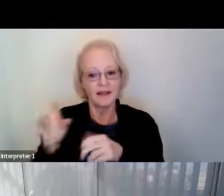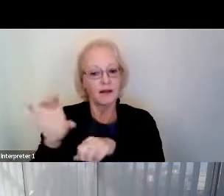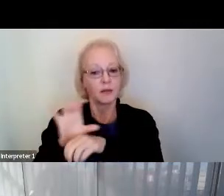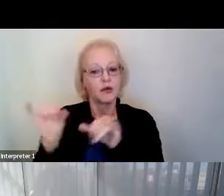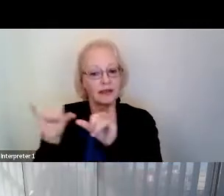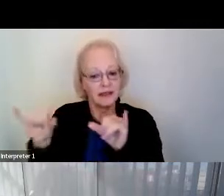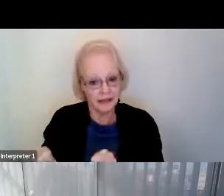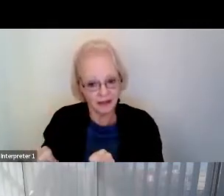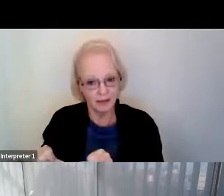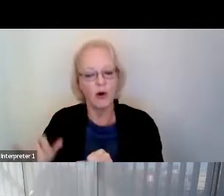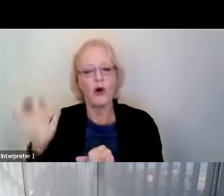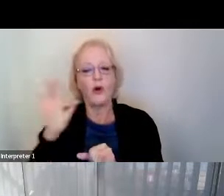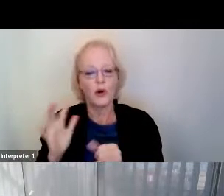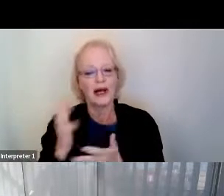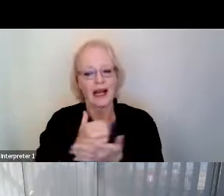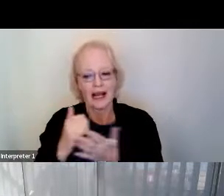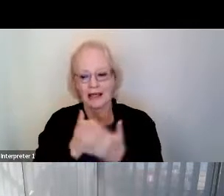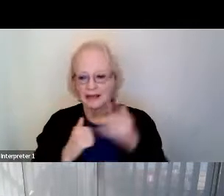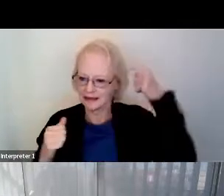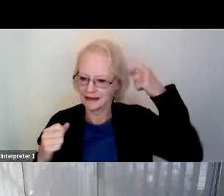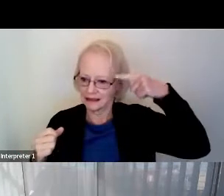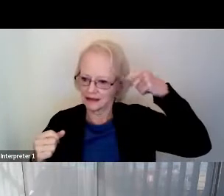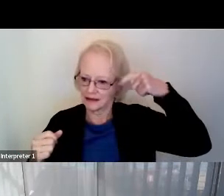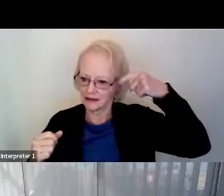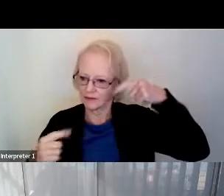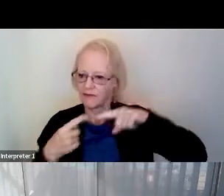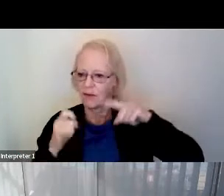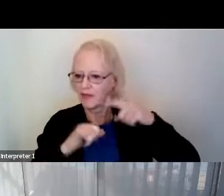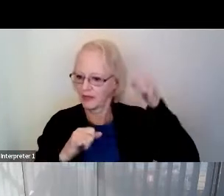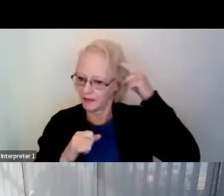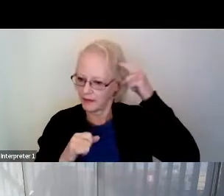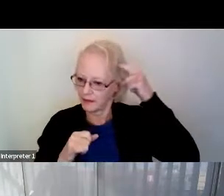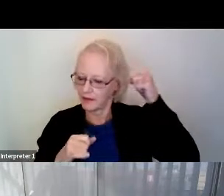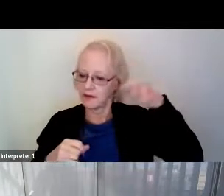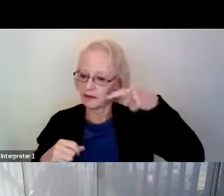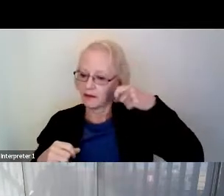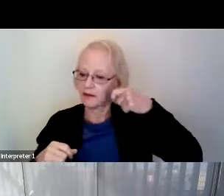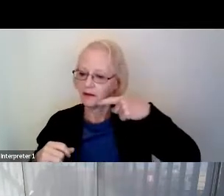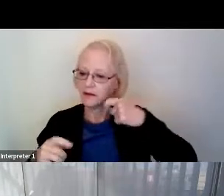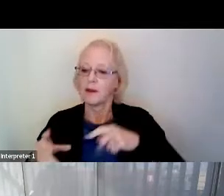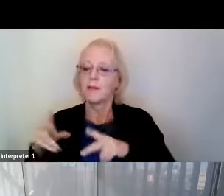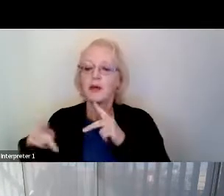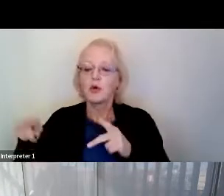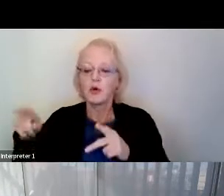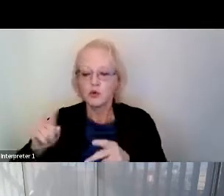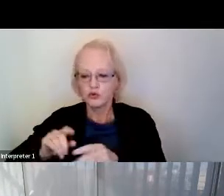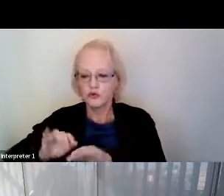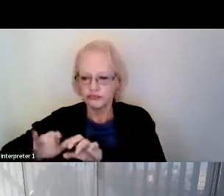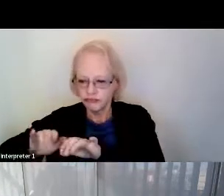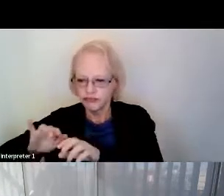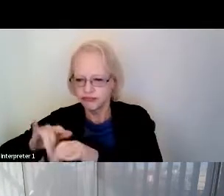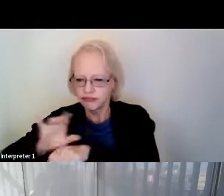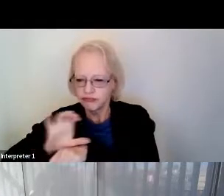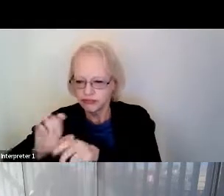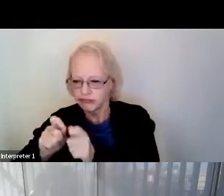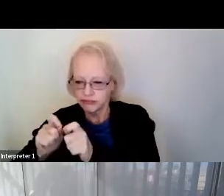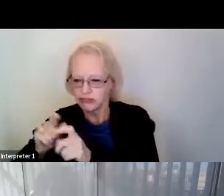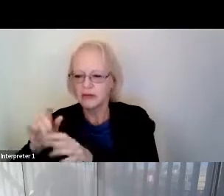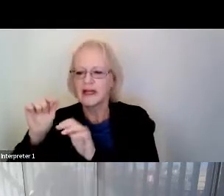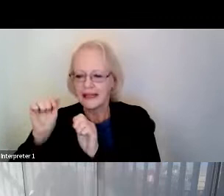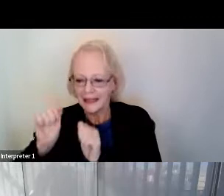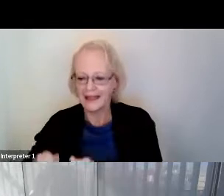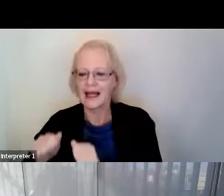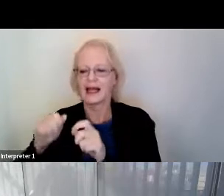should collect brain signals transmitted by the device. And so people operating the system would be able to manipulate the brain